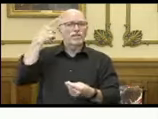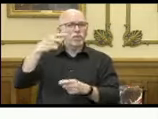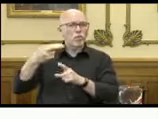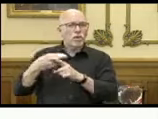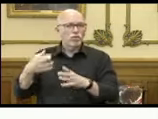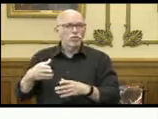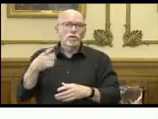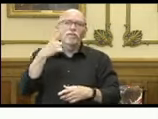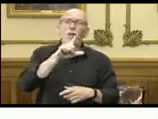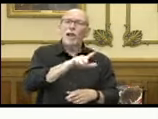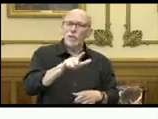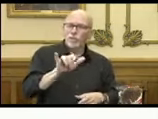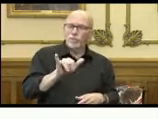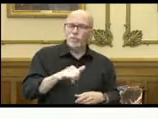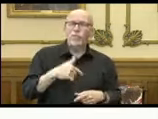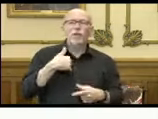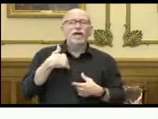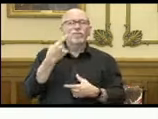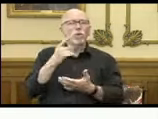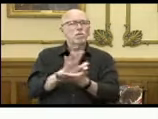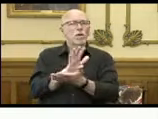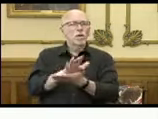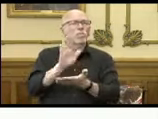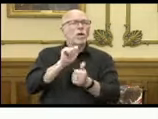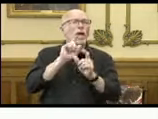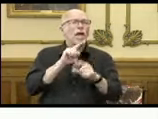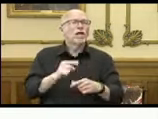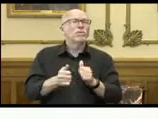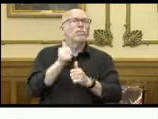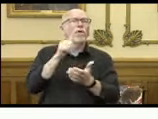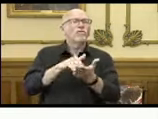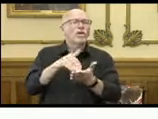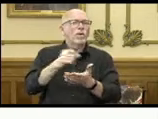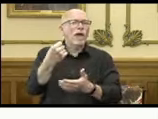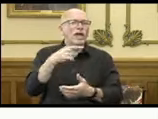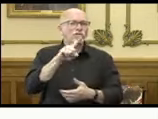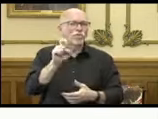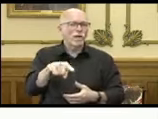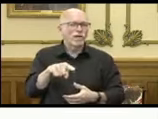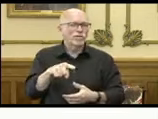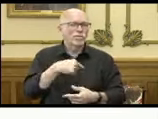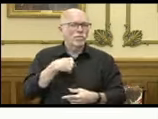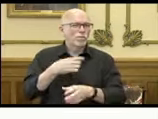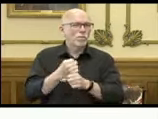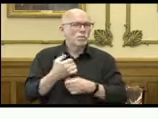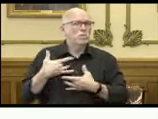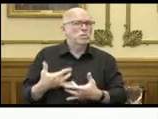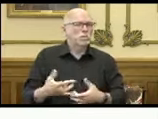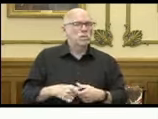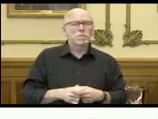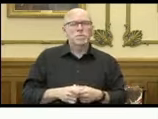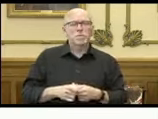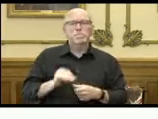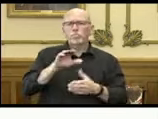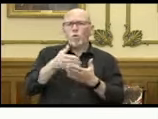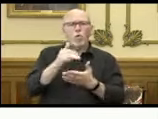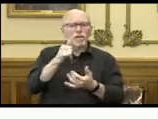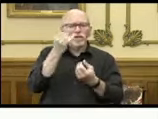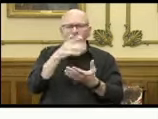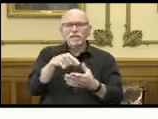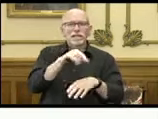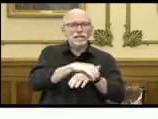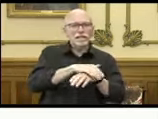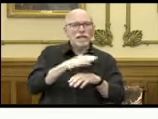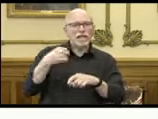and landlords. We also have a document that answers some of the most frequently asked questions that we've received. And all of these documents are in English